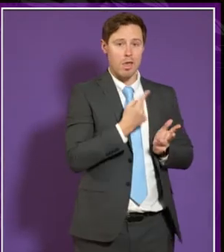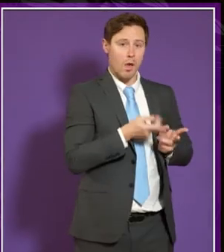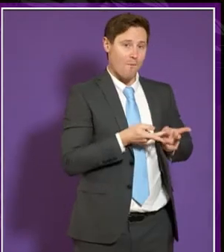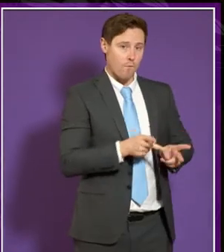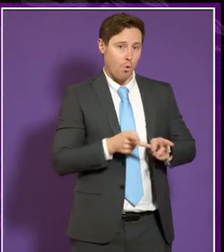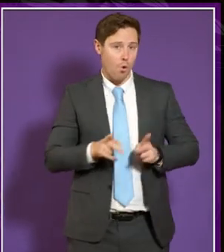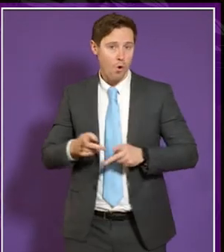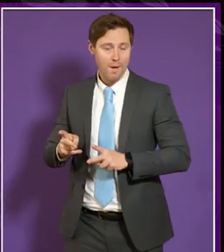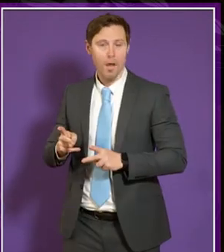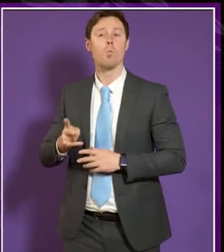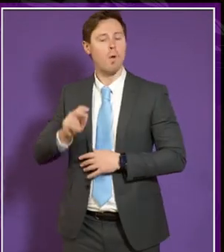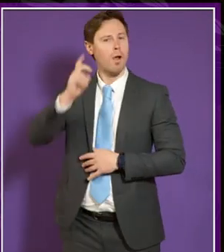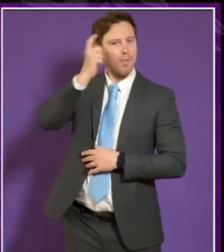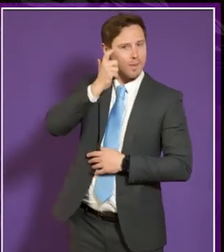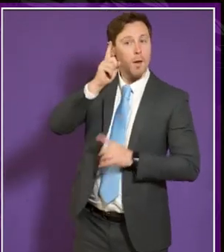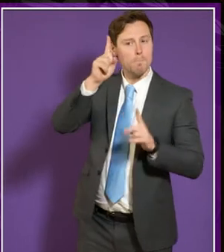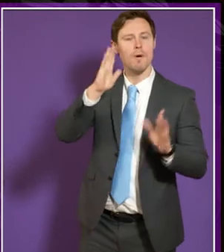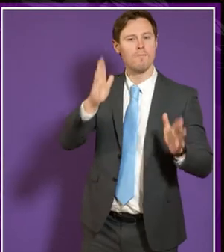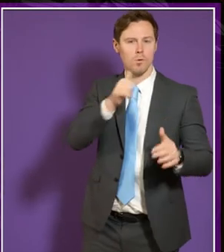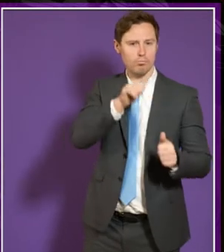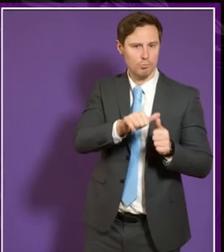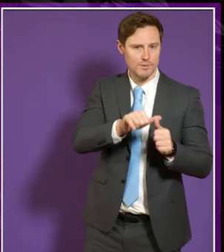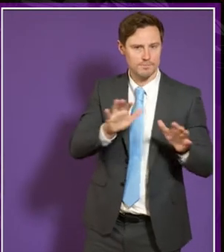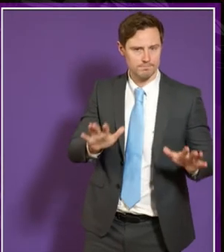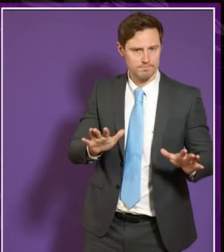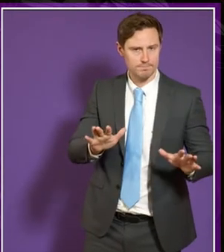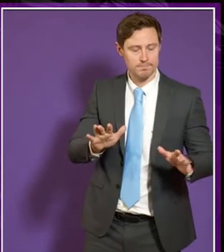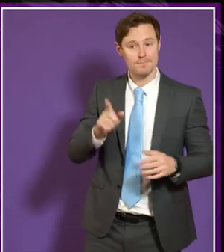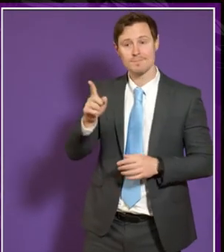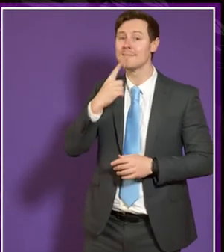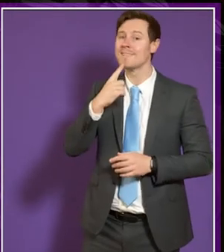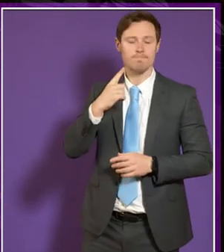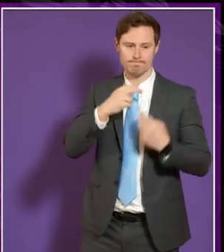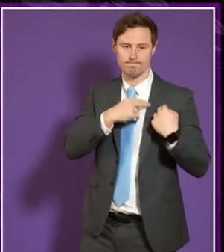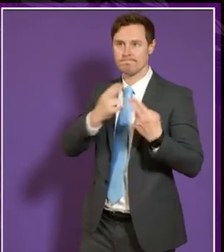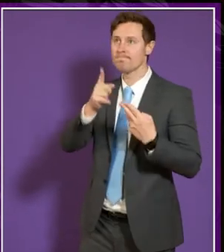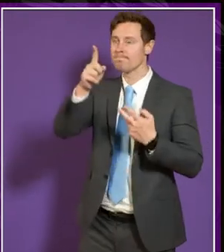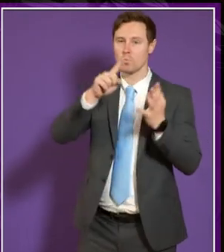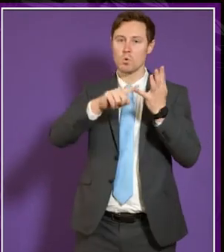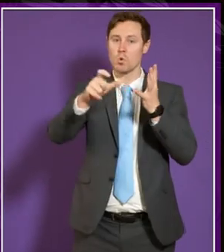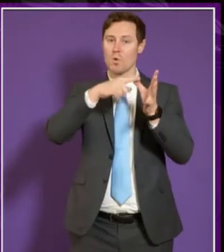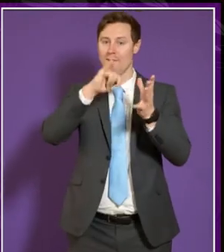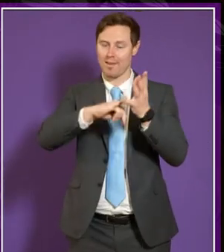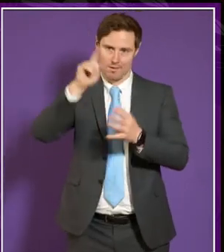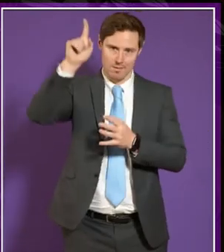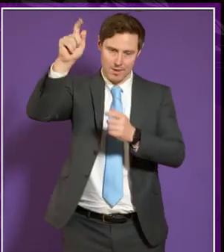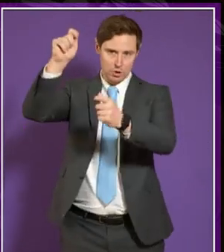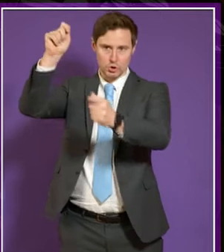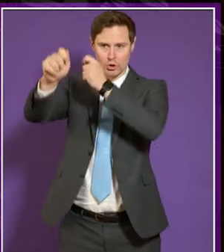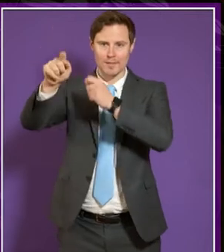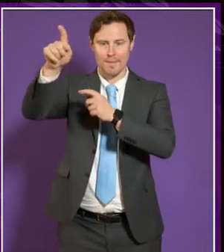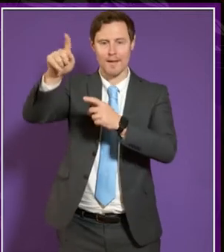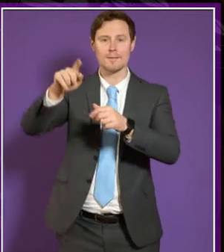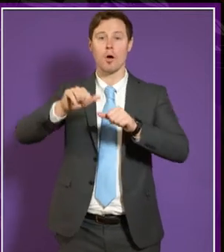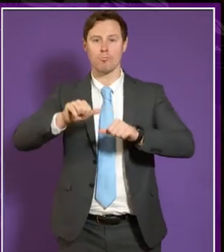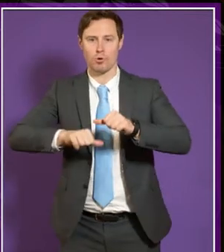considered where it was appropriate and suggested that it should be UCAS that makes changes to the application process so